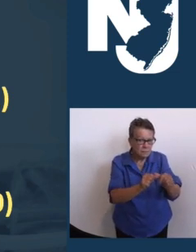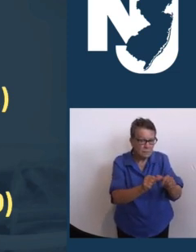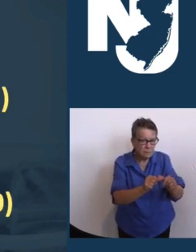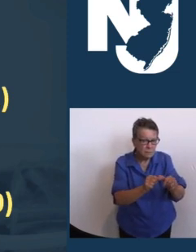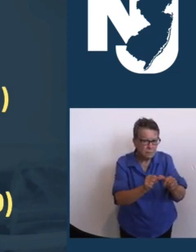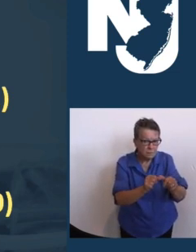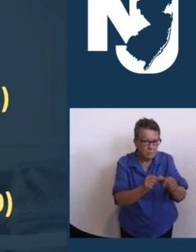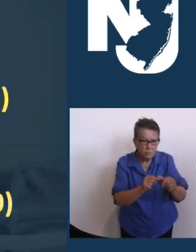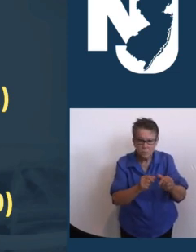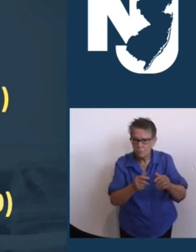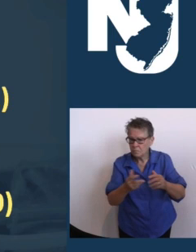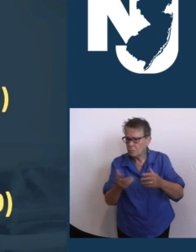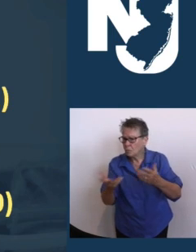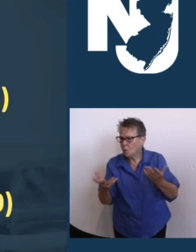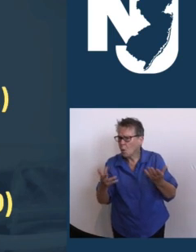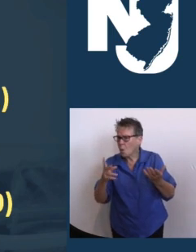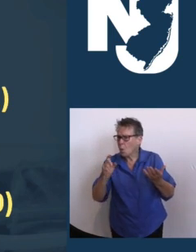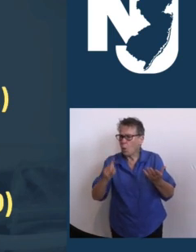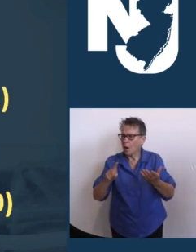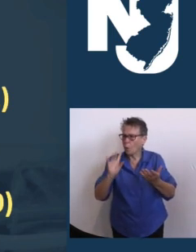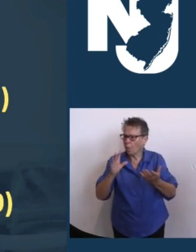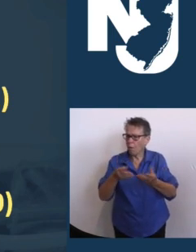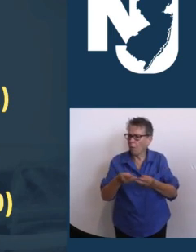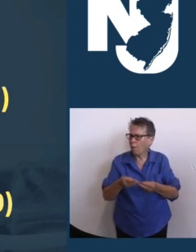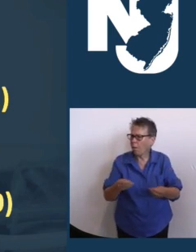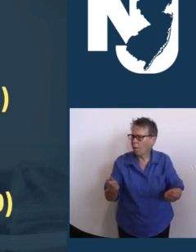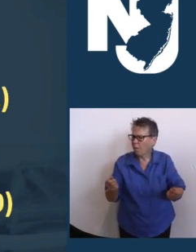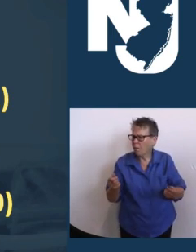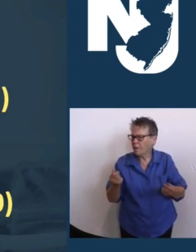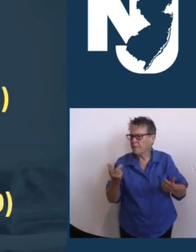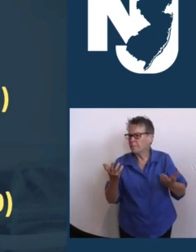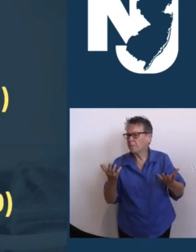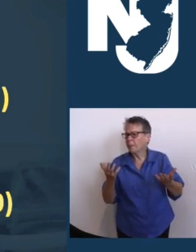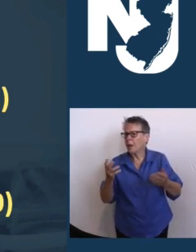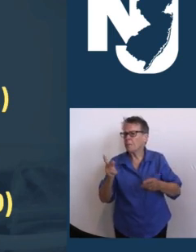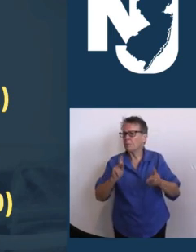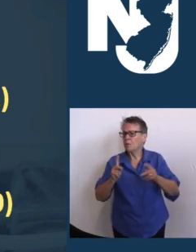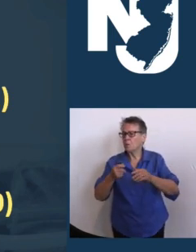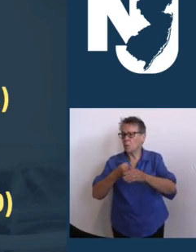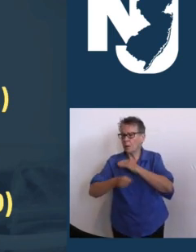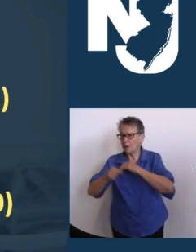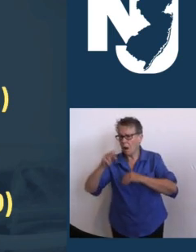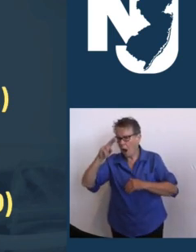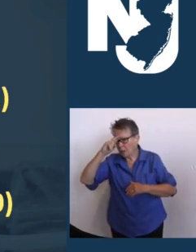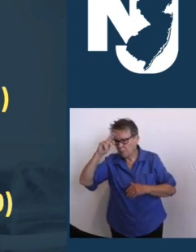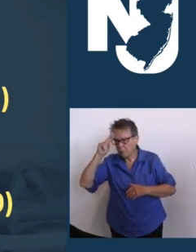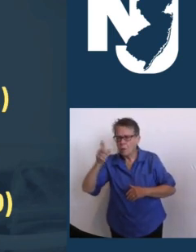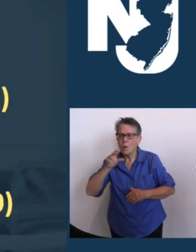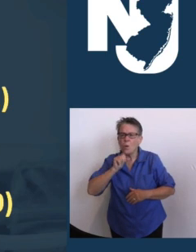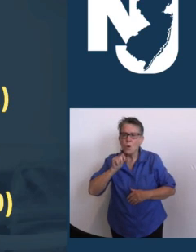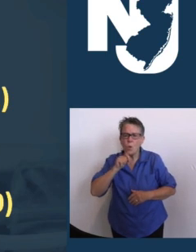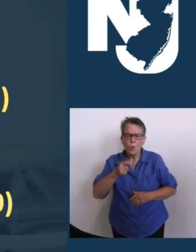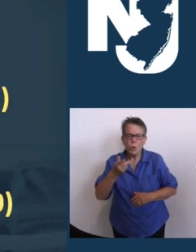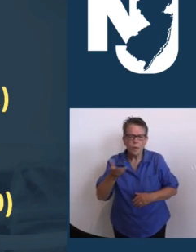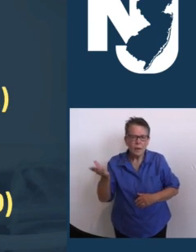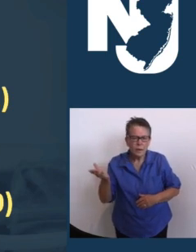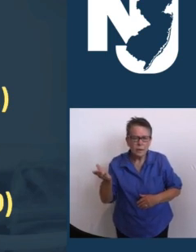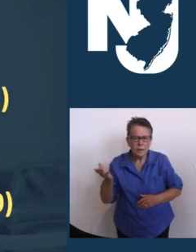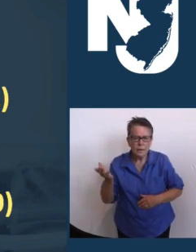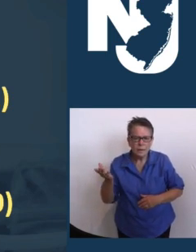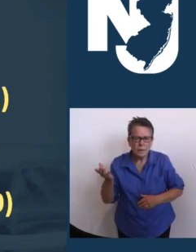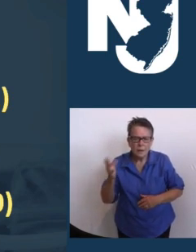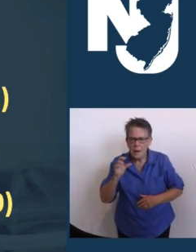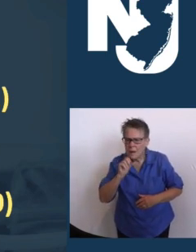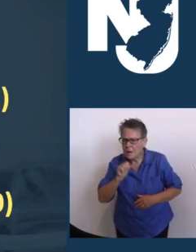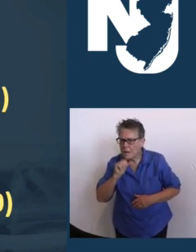Do we know the age of the people that are being hospitalized if they're breakthrough cases? And if we don't, maybe Dr. Lifshitz